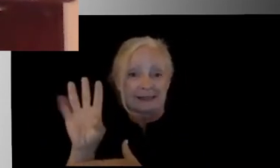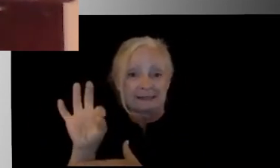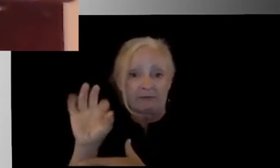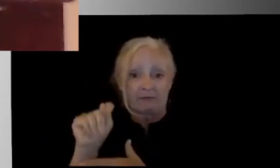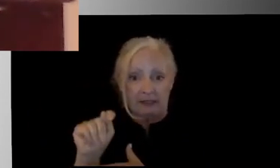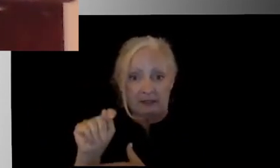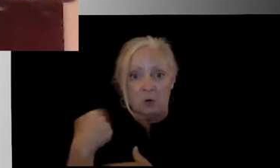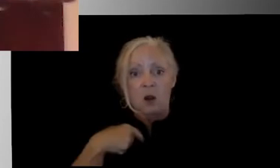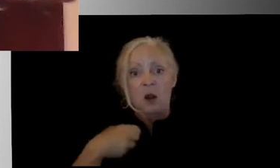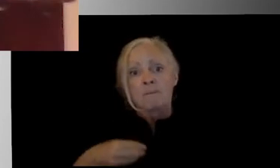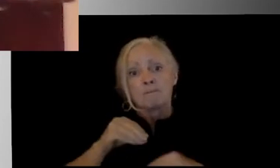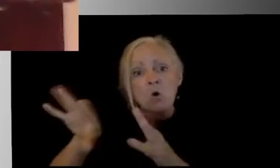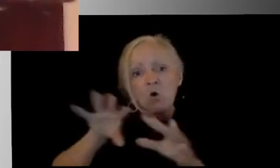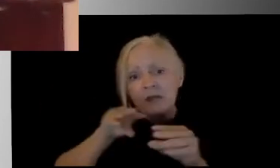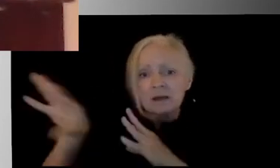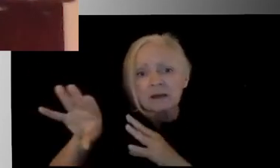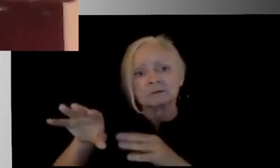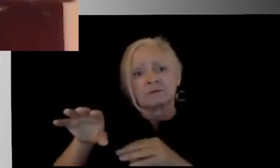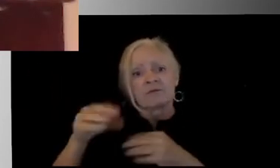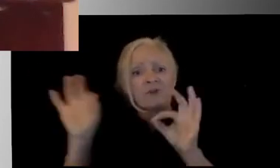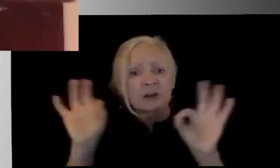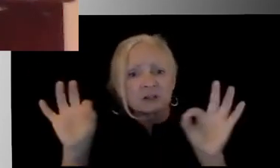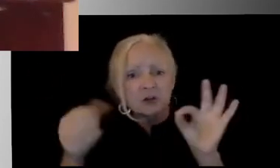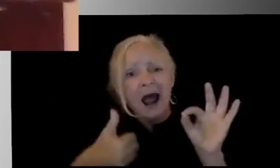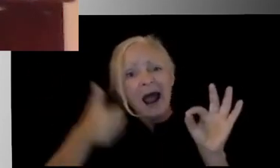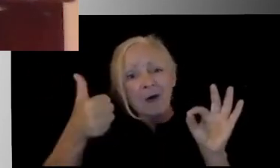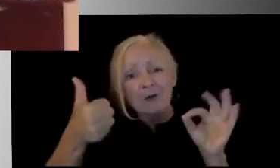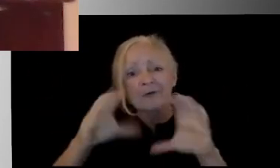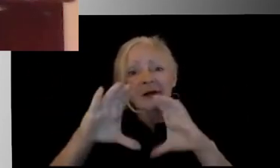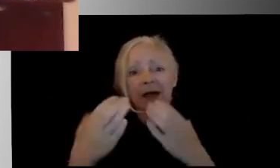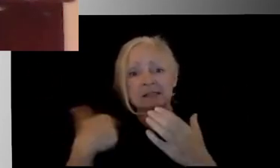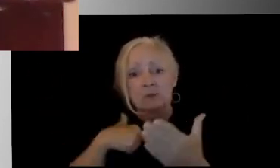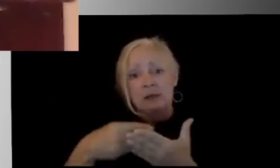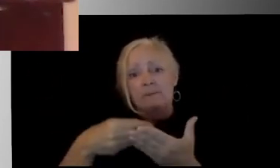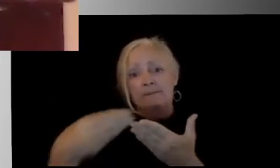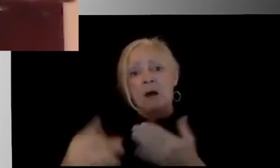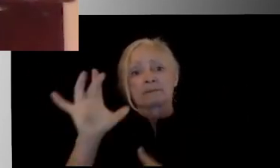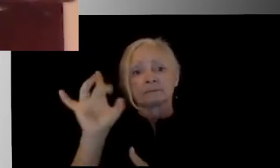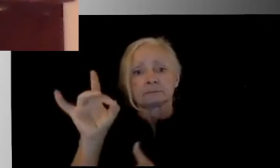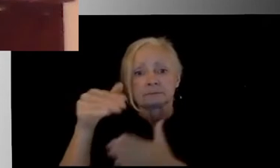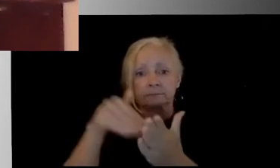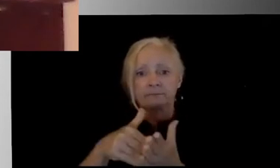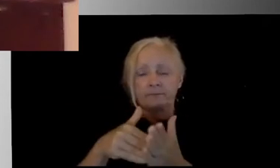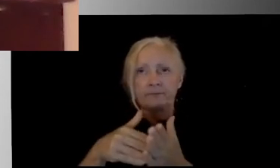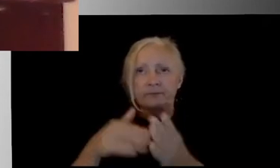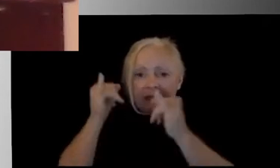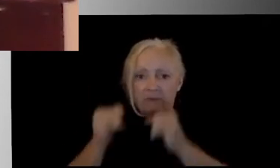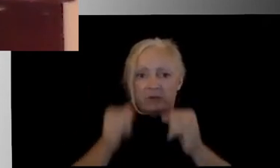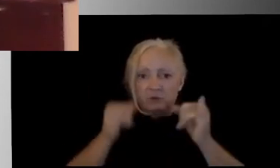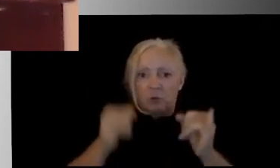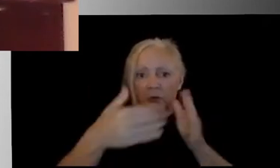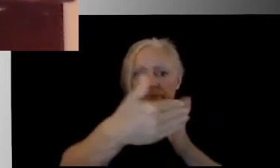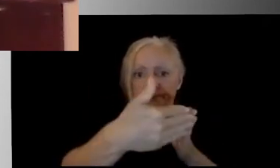classrooms so that we can try to get that three to six feet. where we can't, we have purchased 8,000 individual dividers for our children.